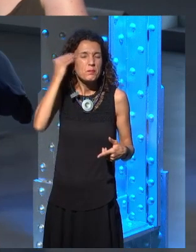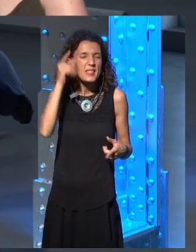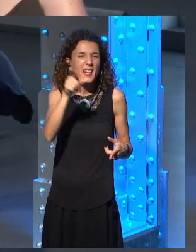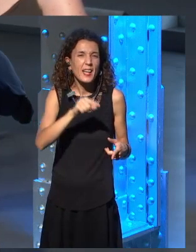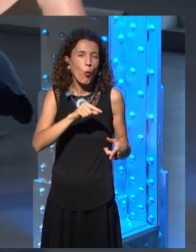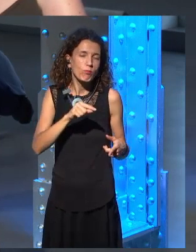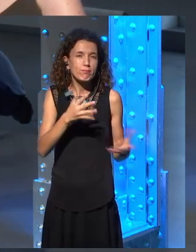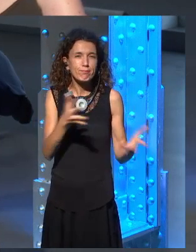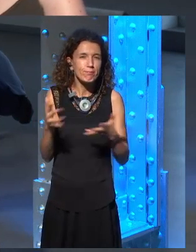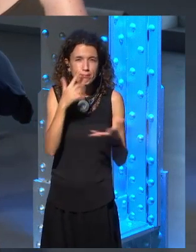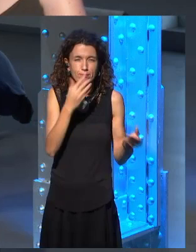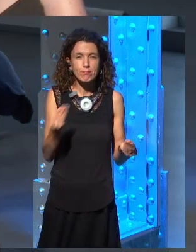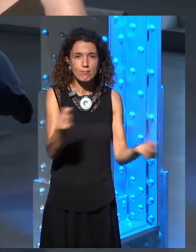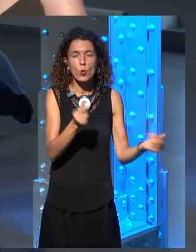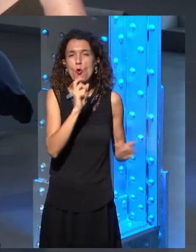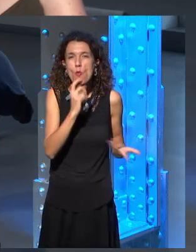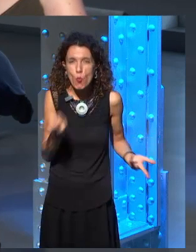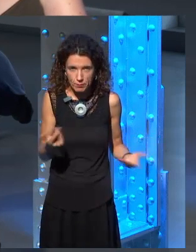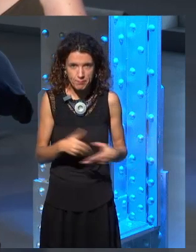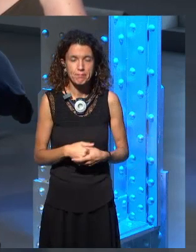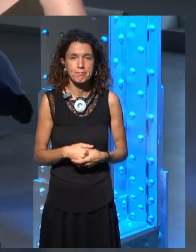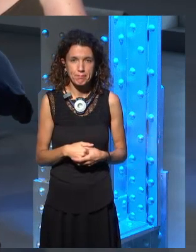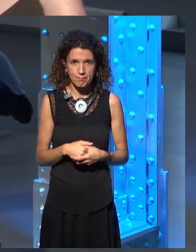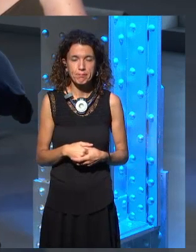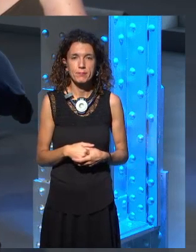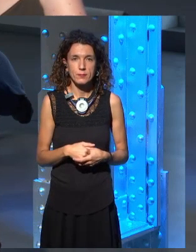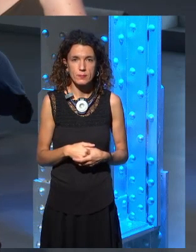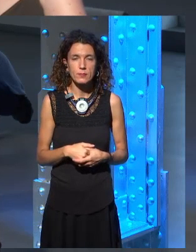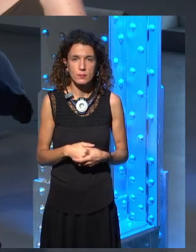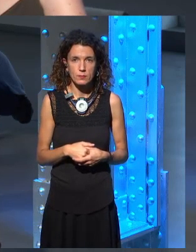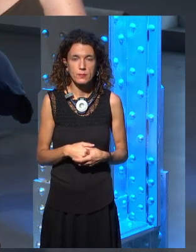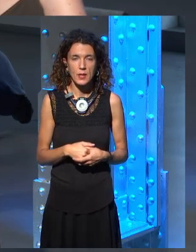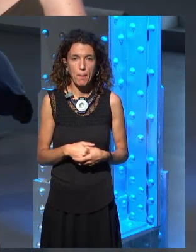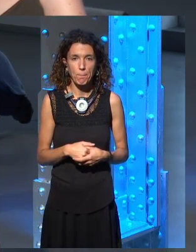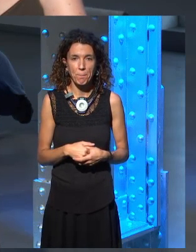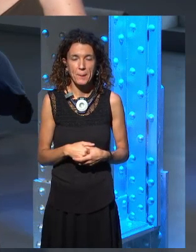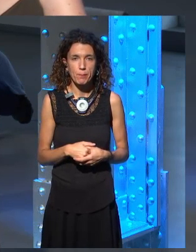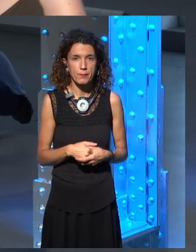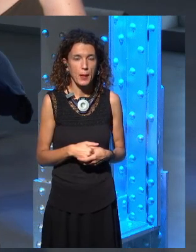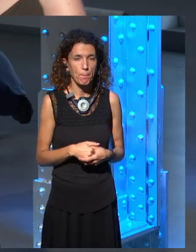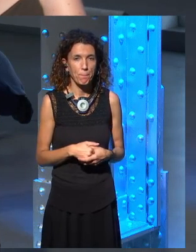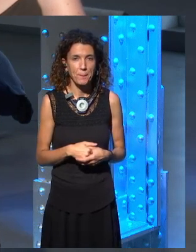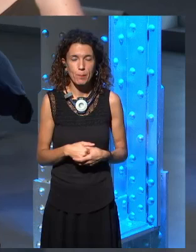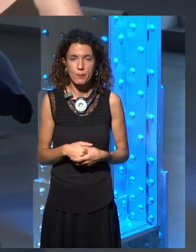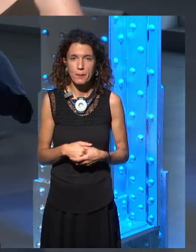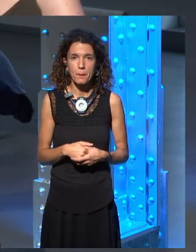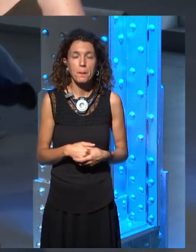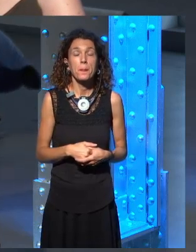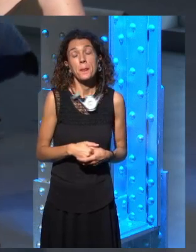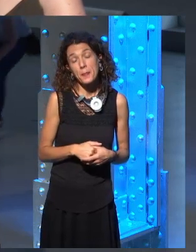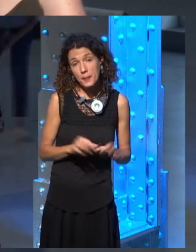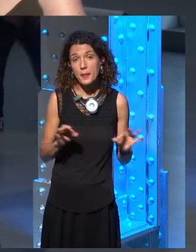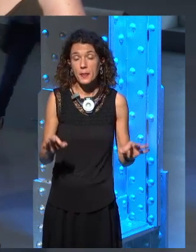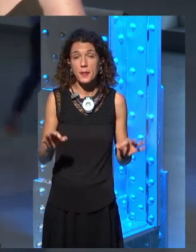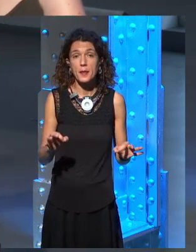So do you have, I don't know, a guess, maybe, Elliot, do you think what's going to happen? It's much like, as Linda says, it's going to be,